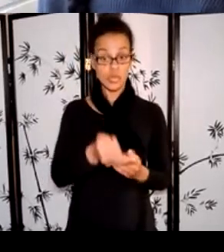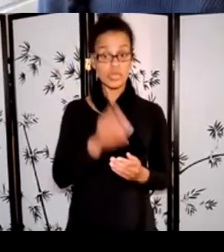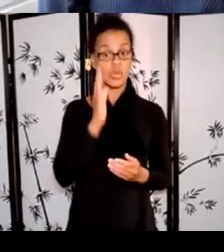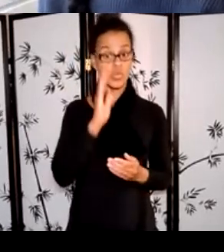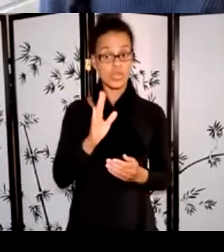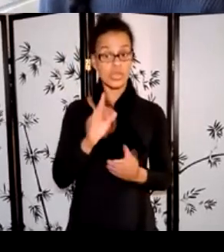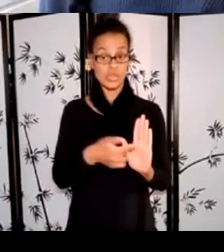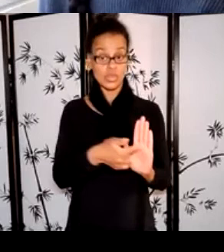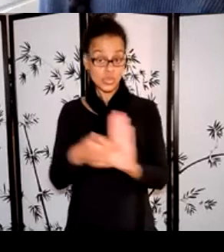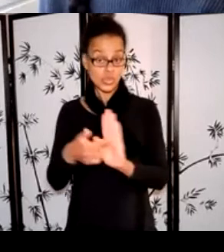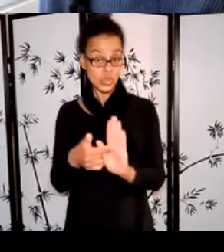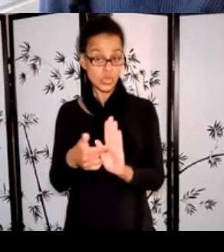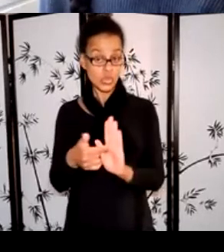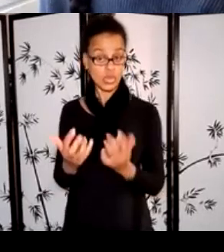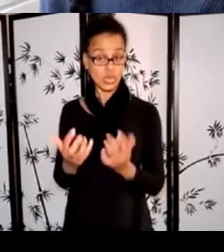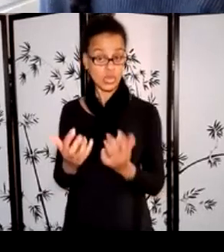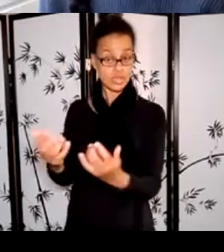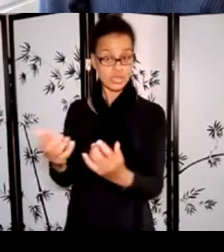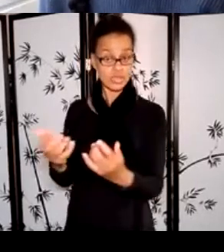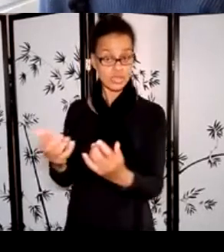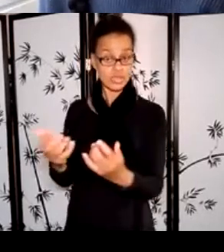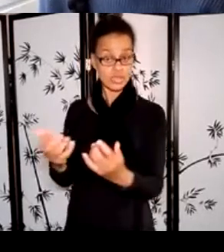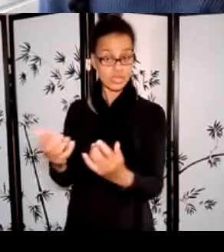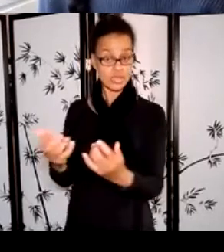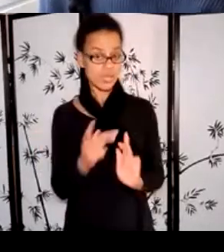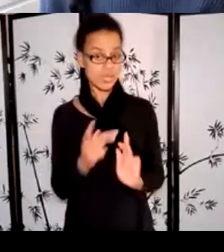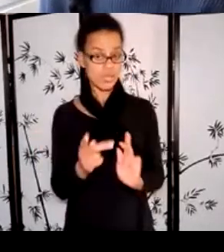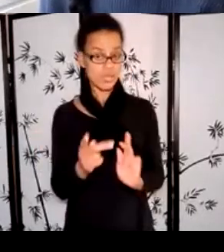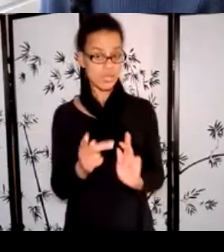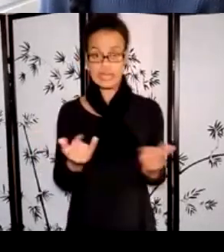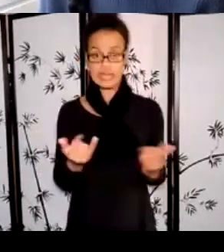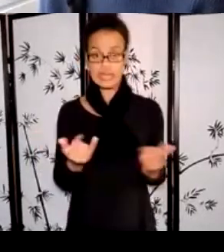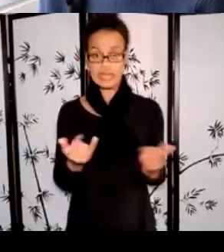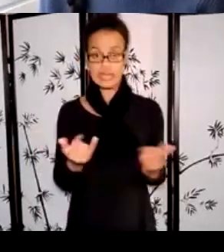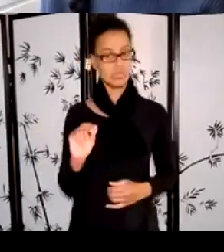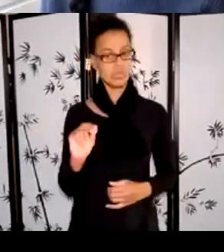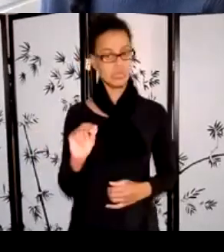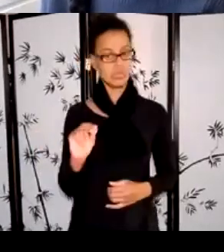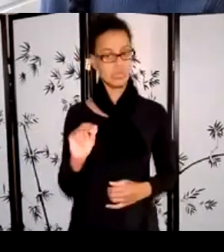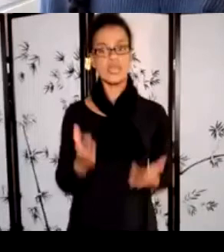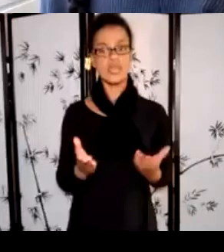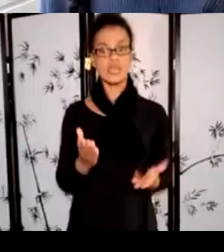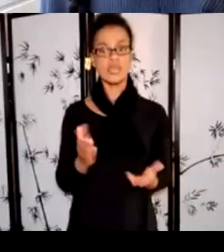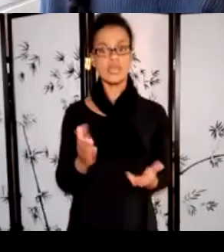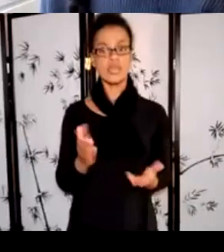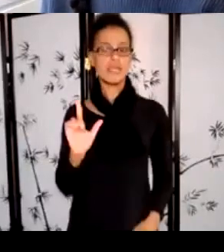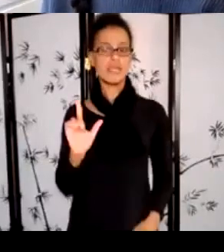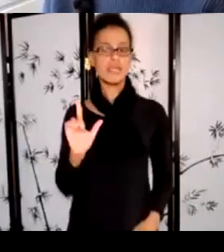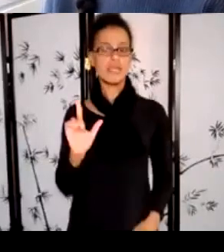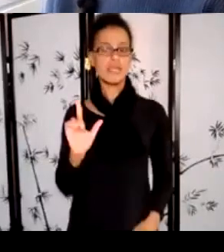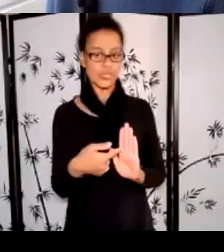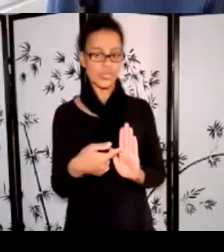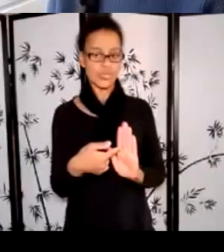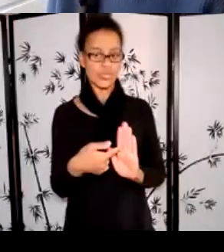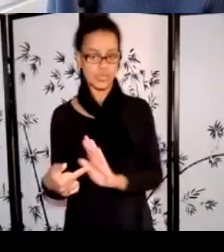shared with an audience or the general public at this time. It might eventually be shared publicly, but it's not part of the project